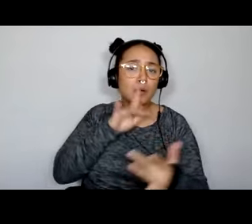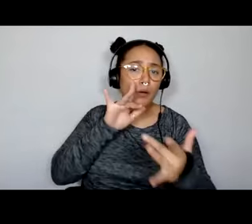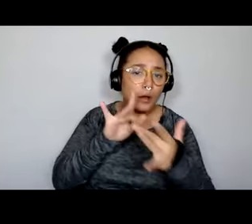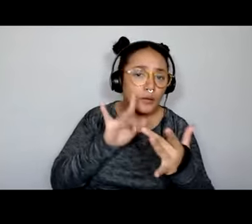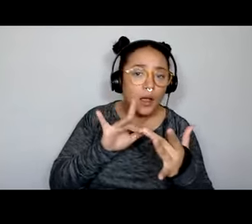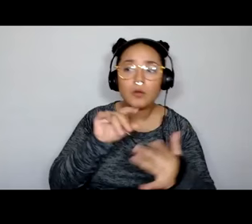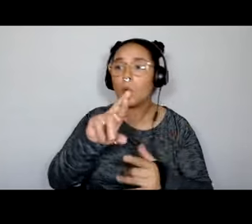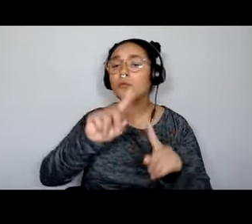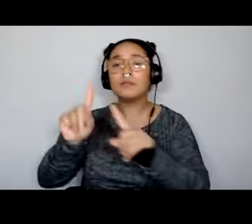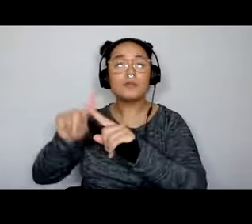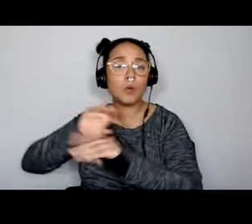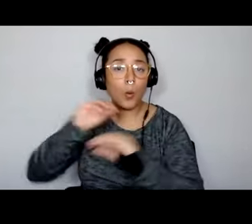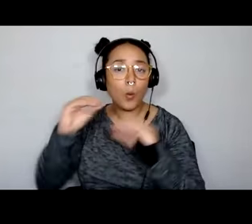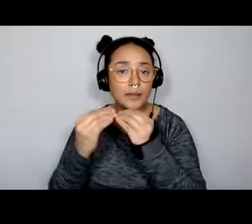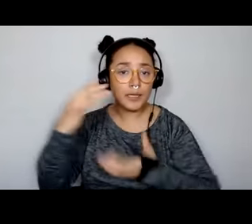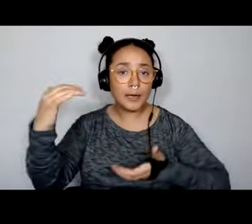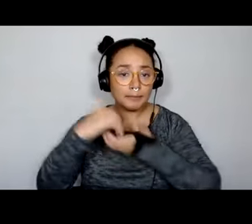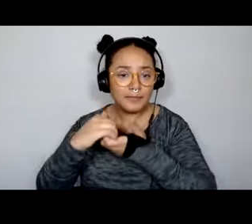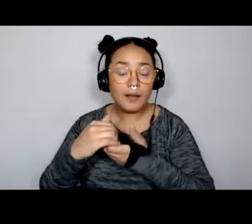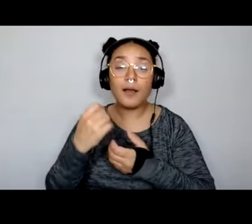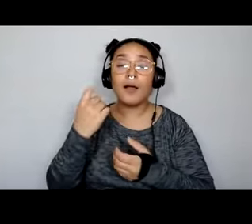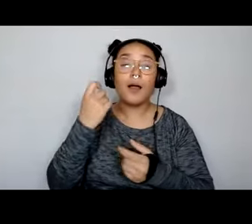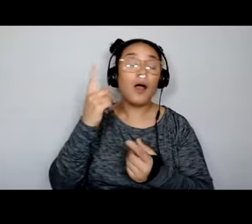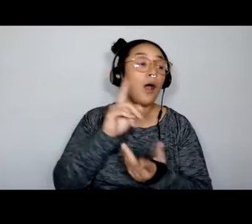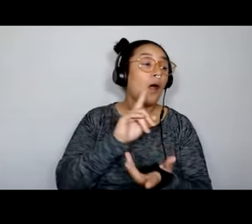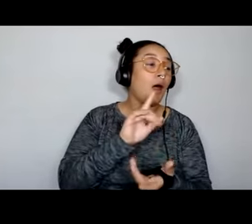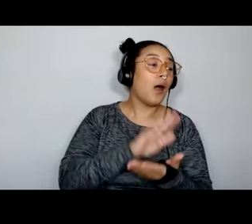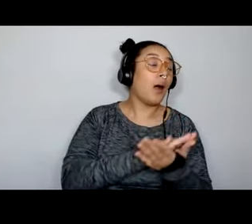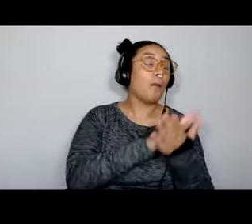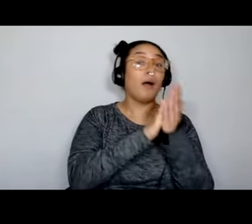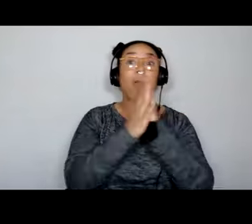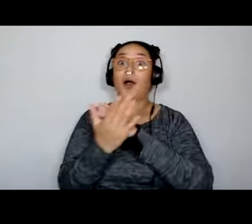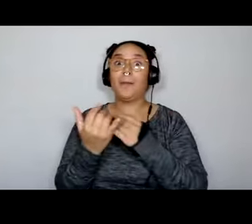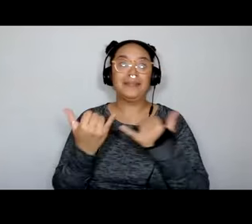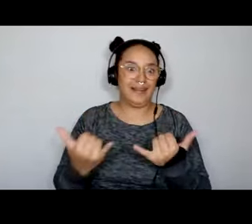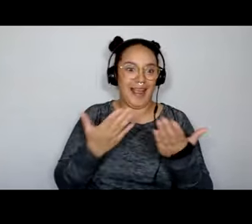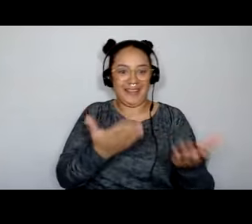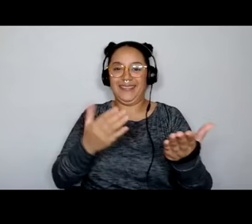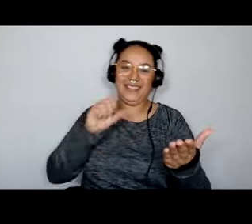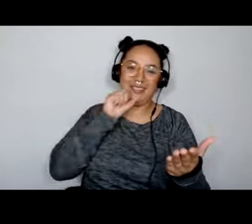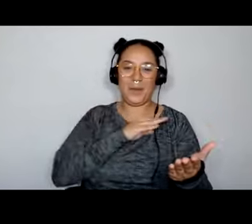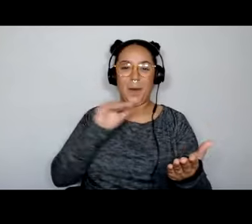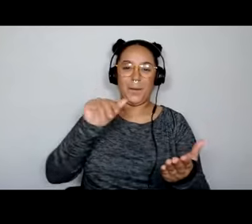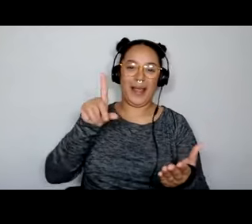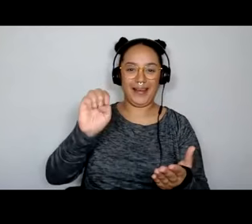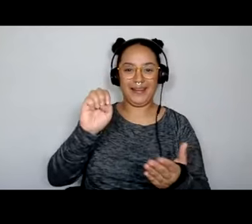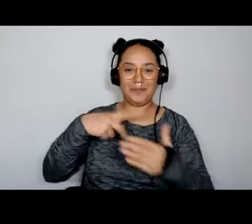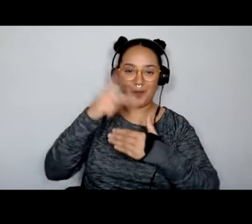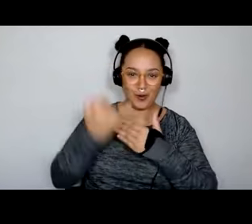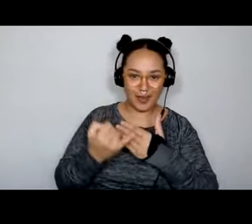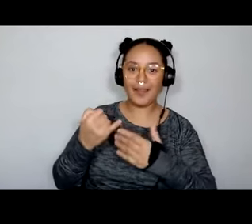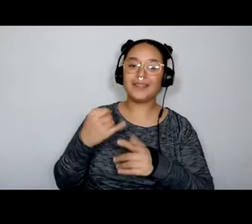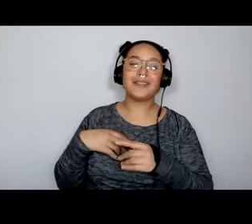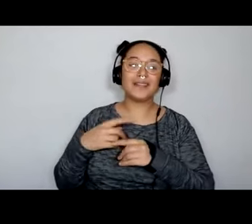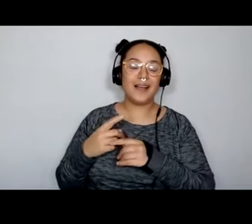that we've worked with. Uh, and it evolved into this, you know, what we have today as the Scarborough May project, which is an artist collective, uh, this public art